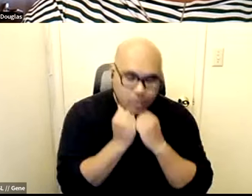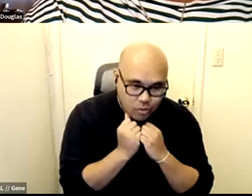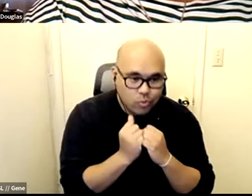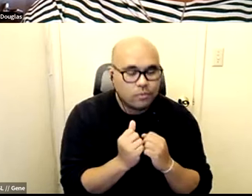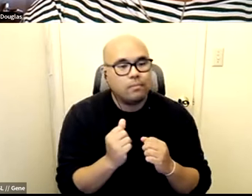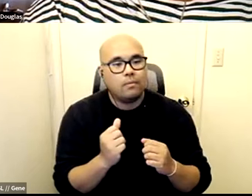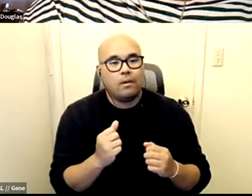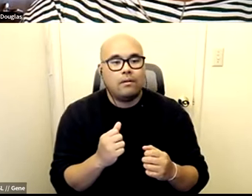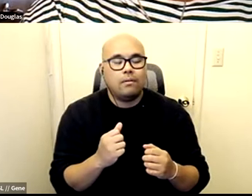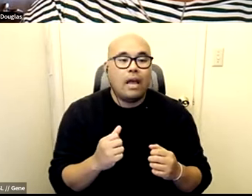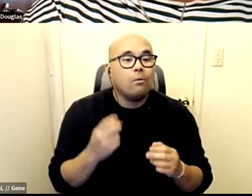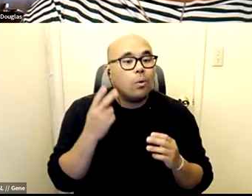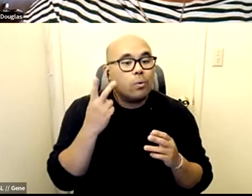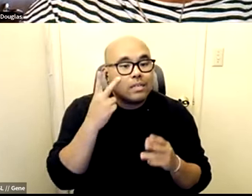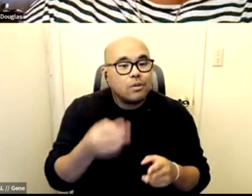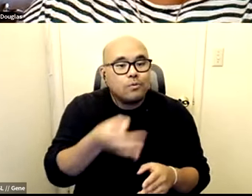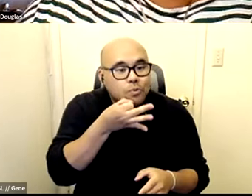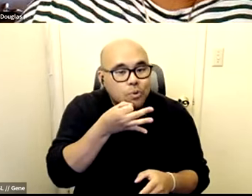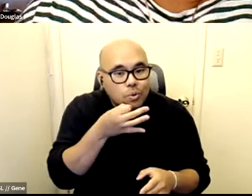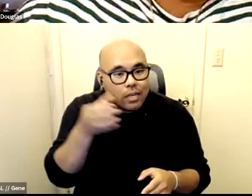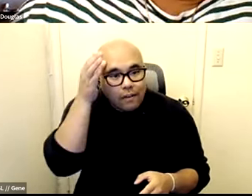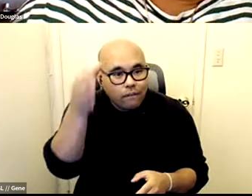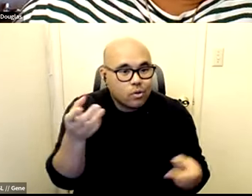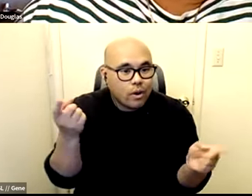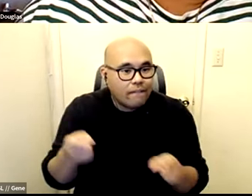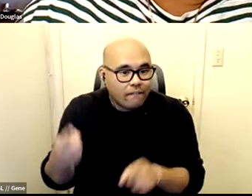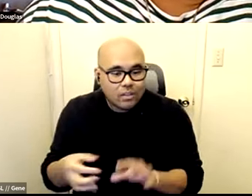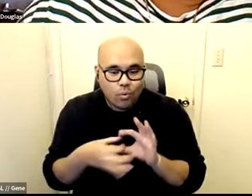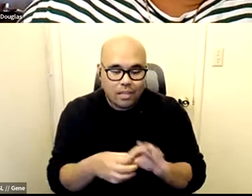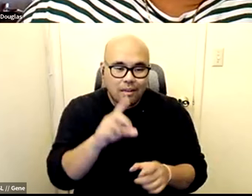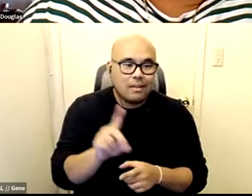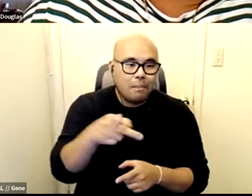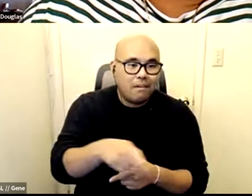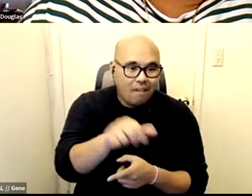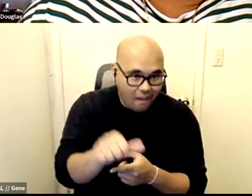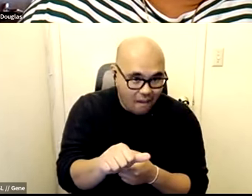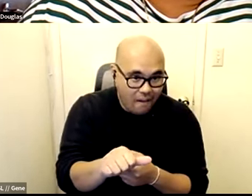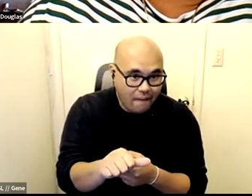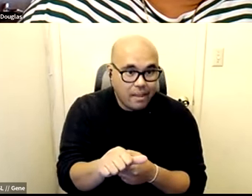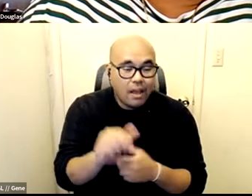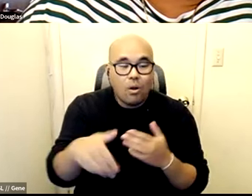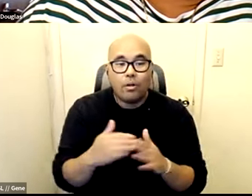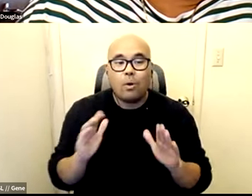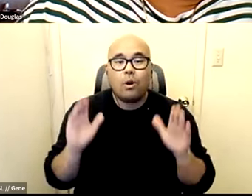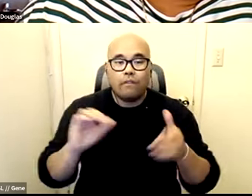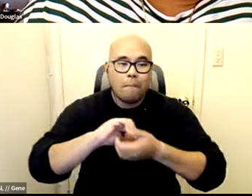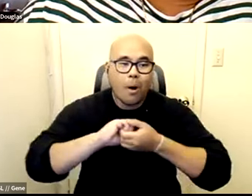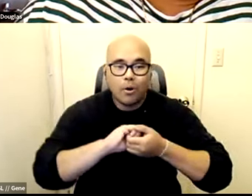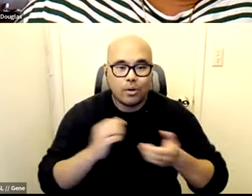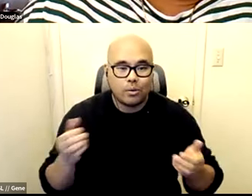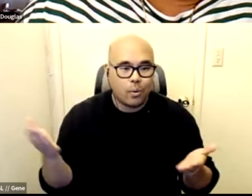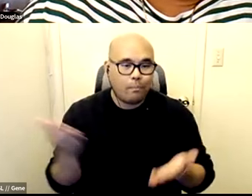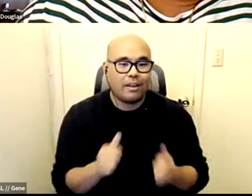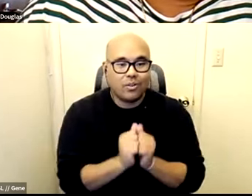see you shortly on many future events from dpa and from all of the the wonderful partners that we're bringing together here